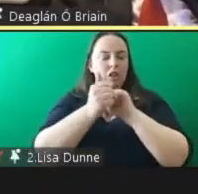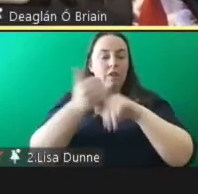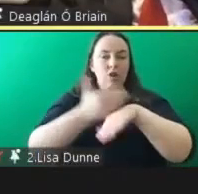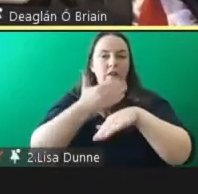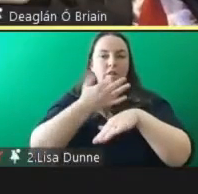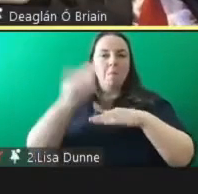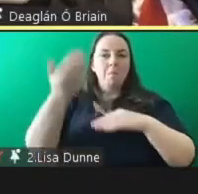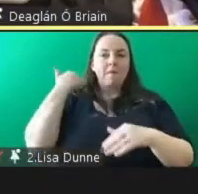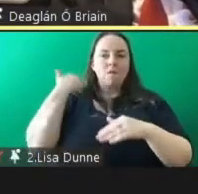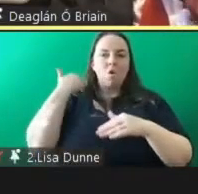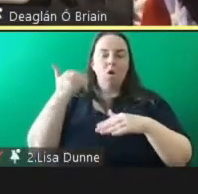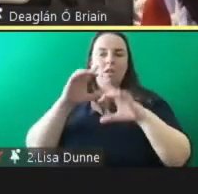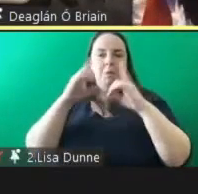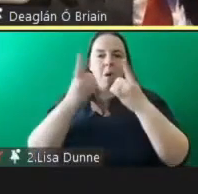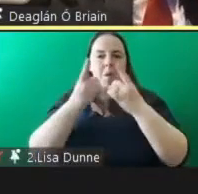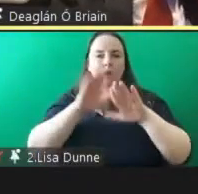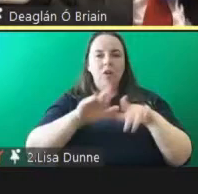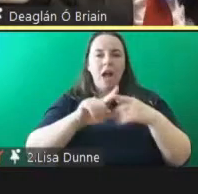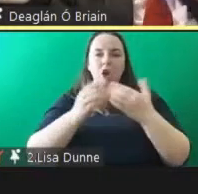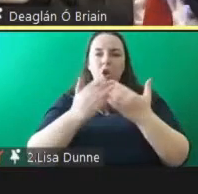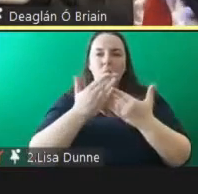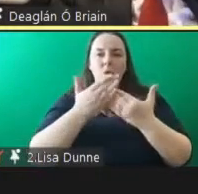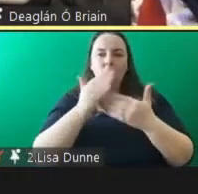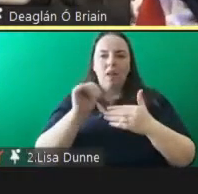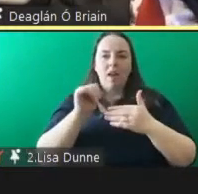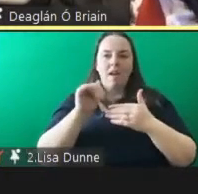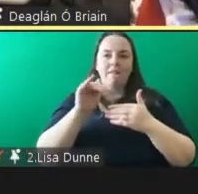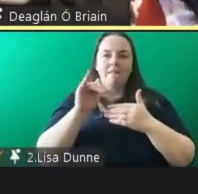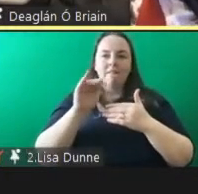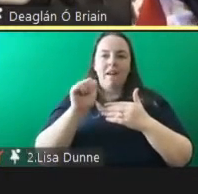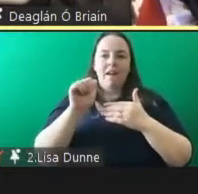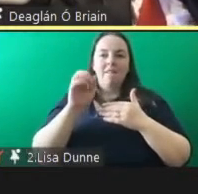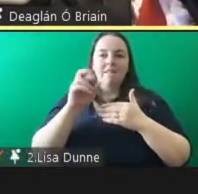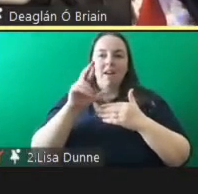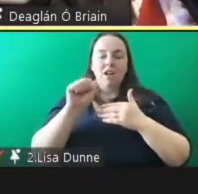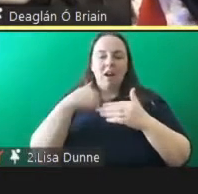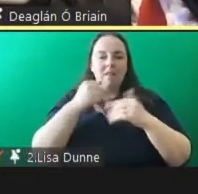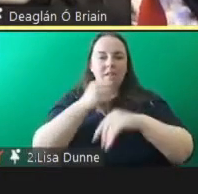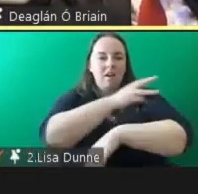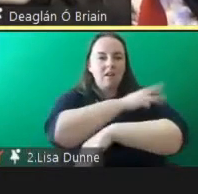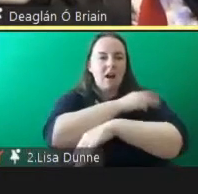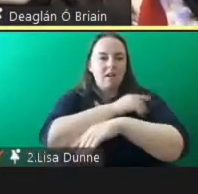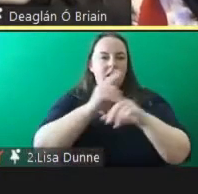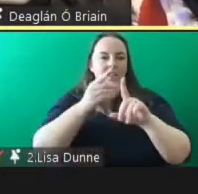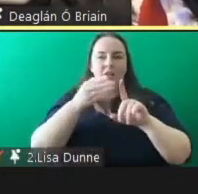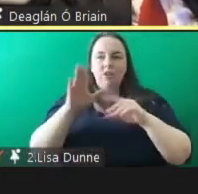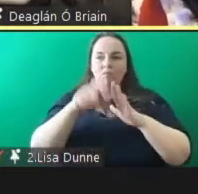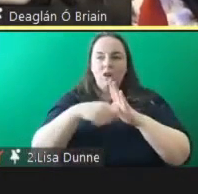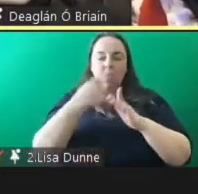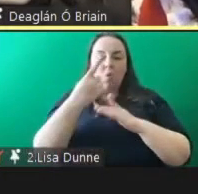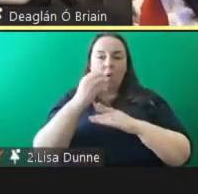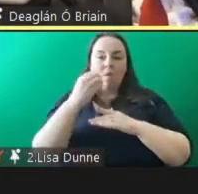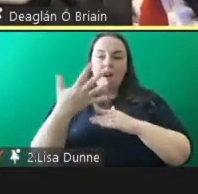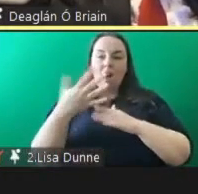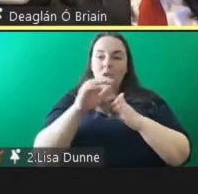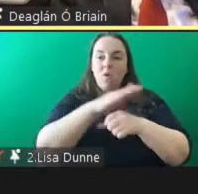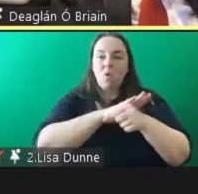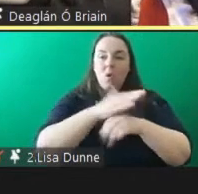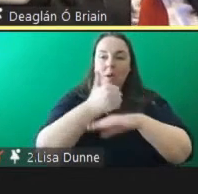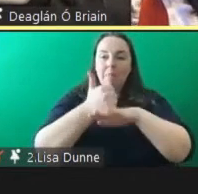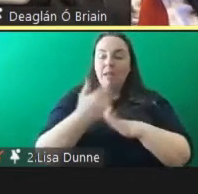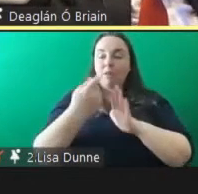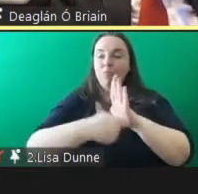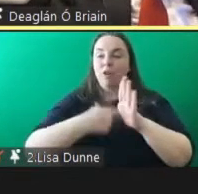of children youth affairs we have guarded diversion projects 105 locally based projects